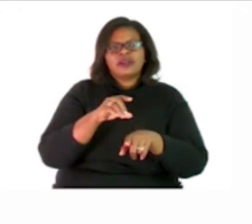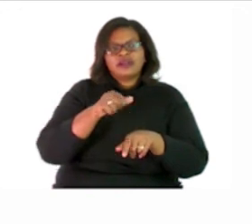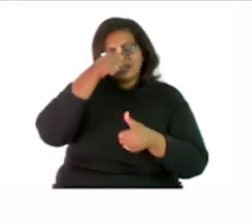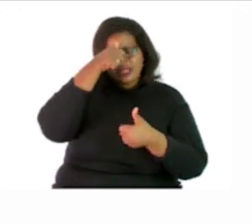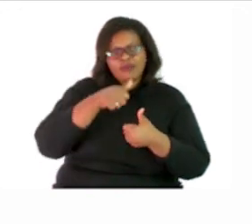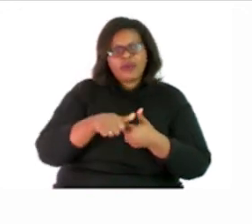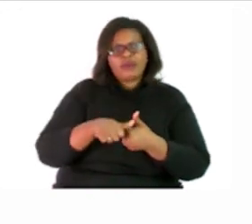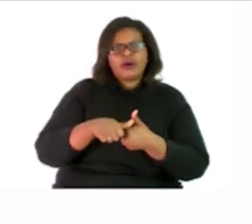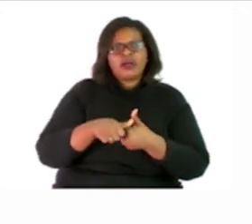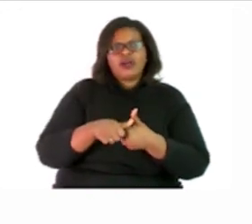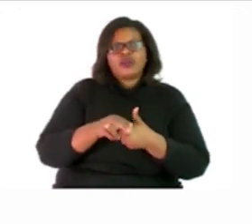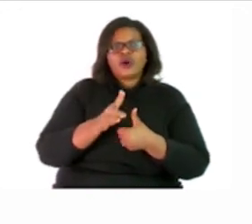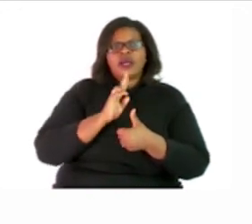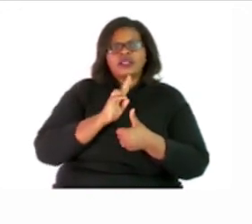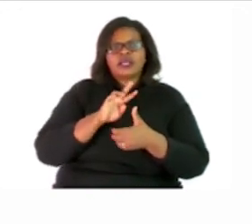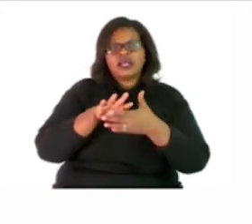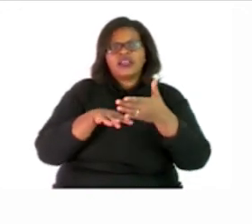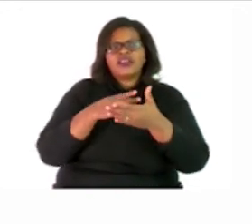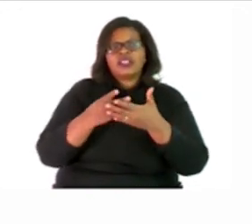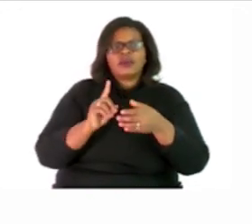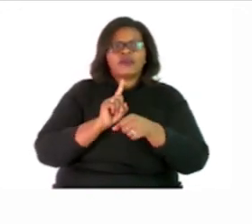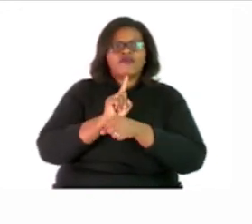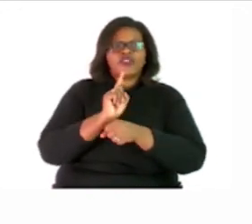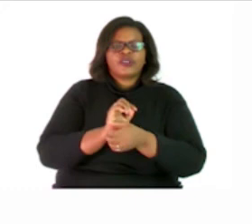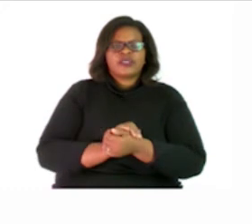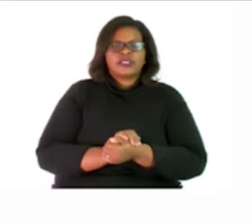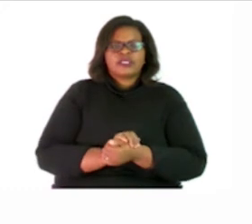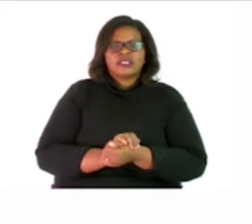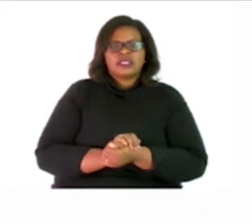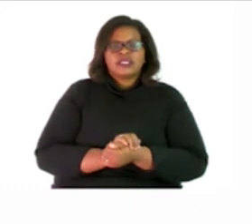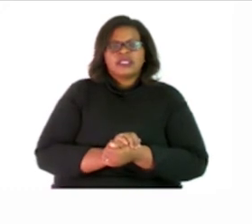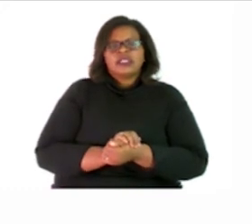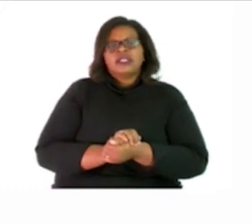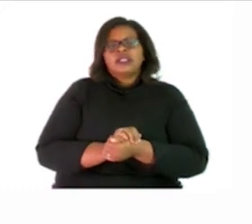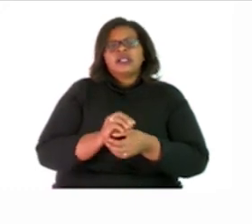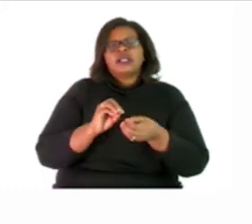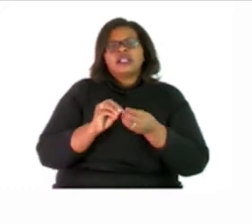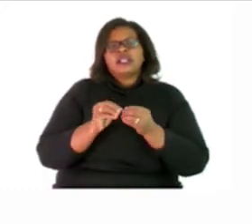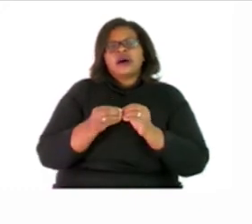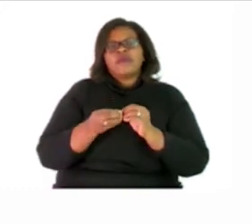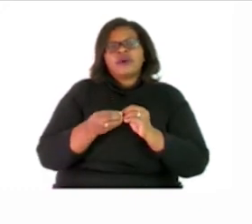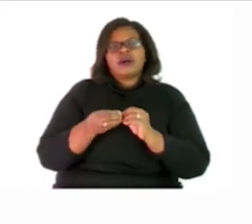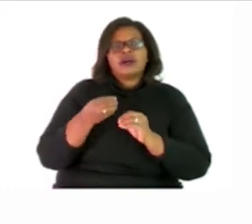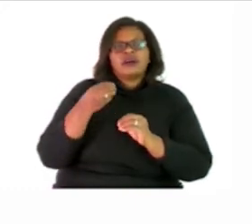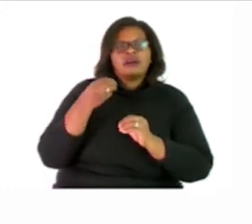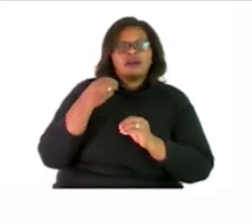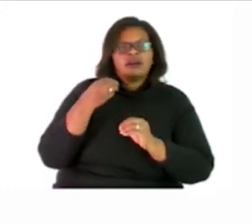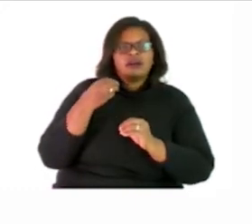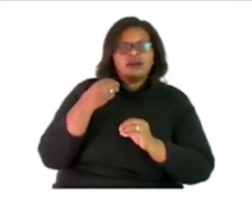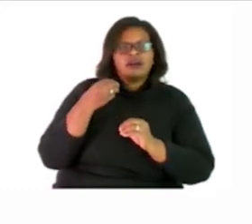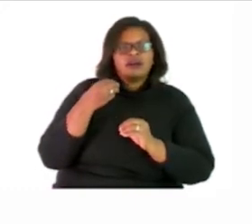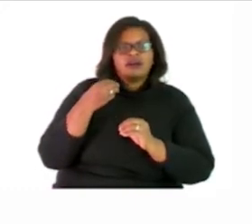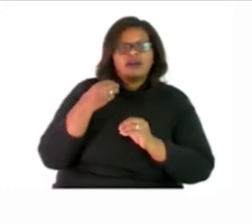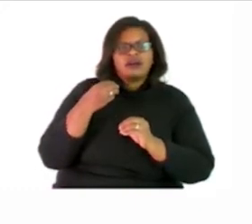table below number 3 consider the multiple of 3 6 and 8 here the only